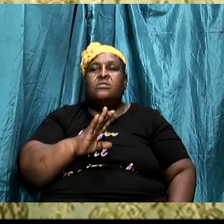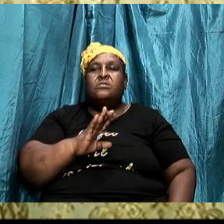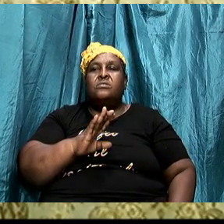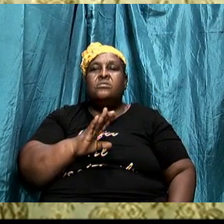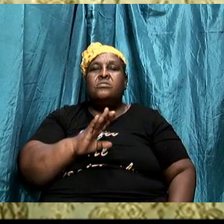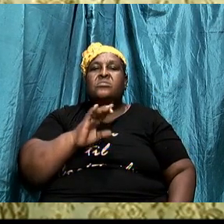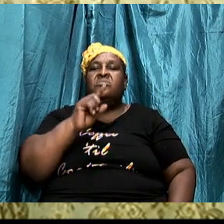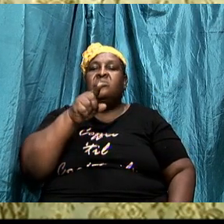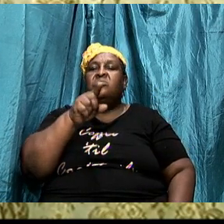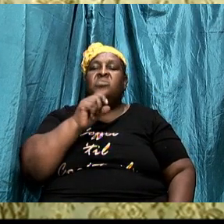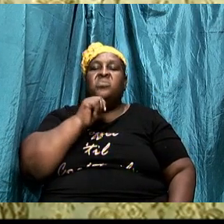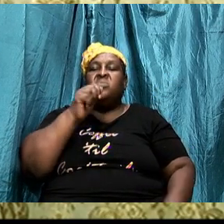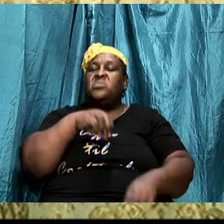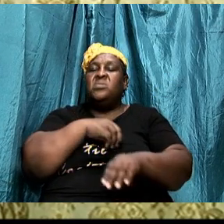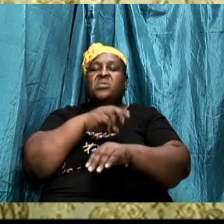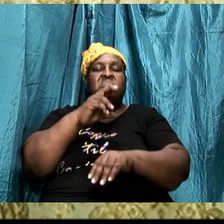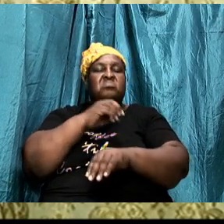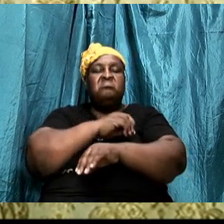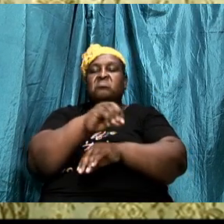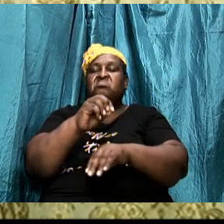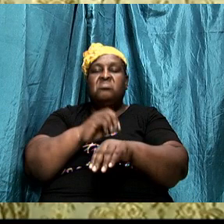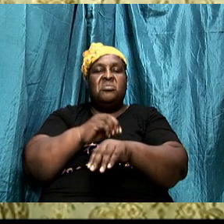you are no ordinary person